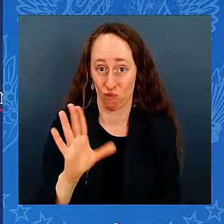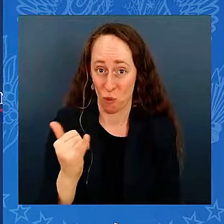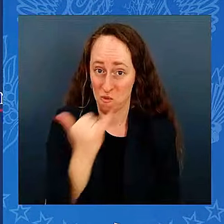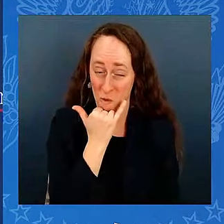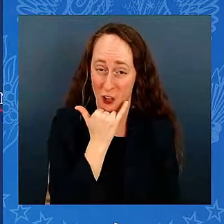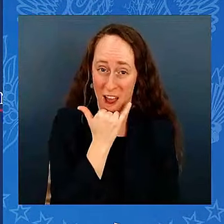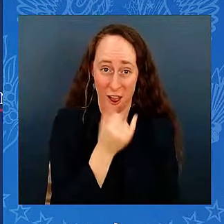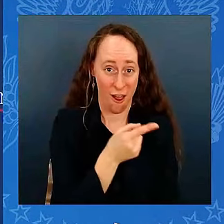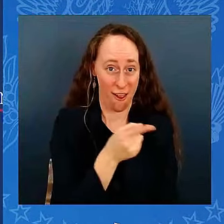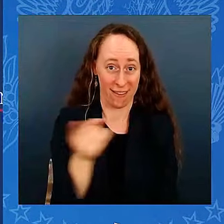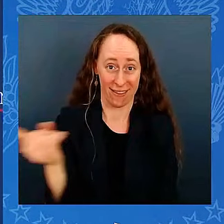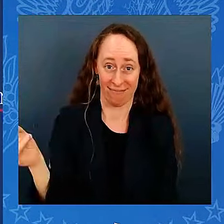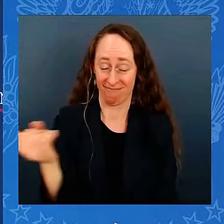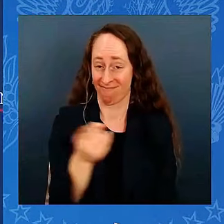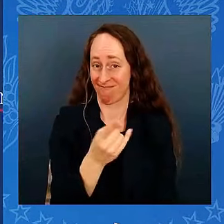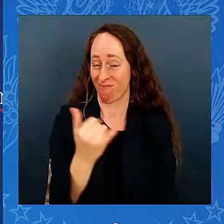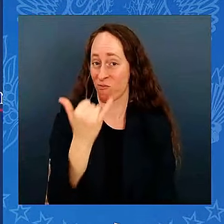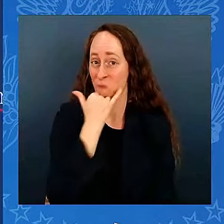employment in decades.